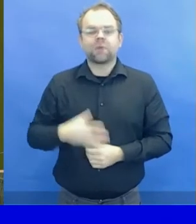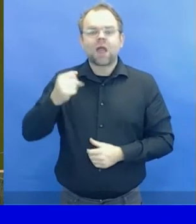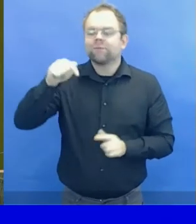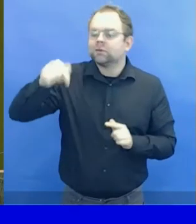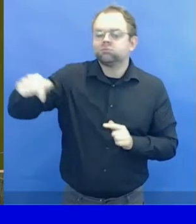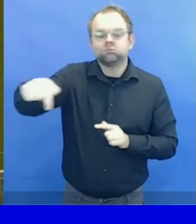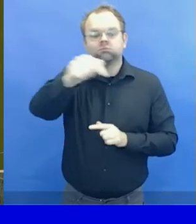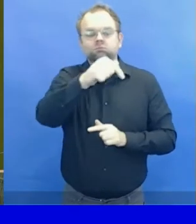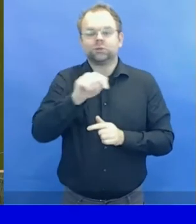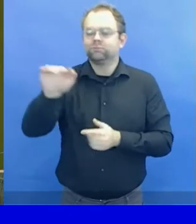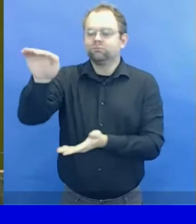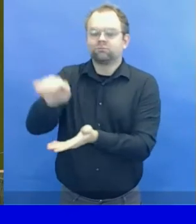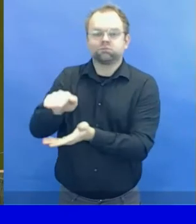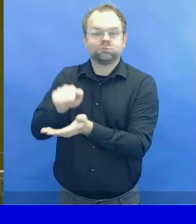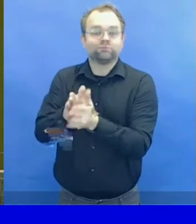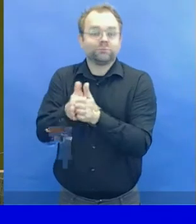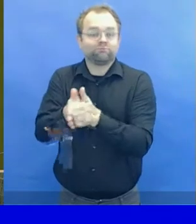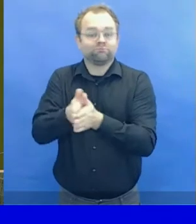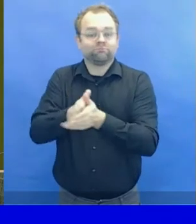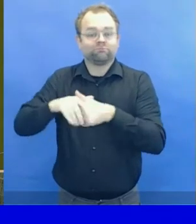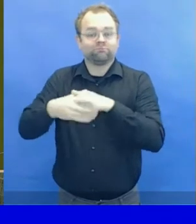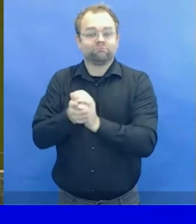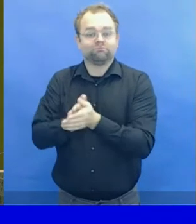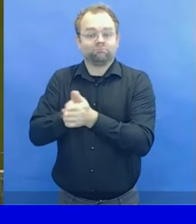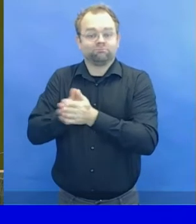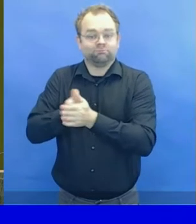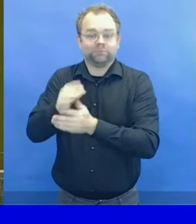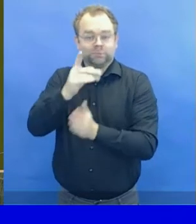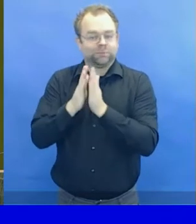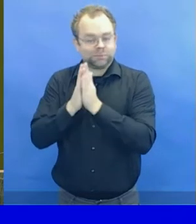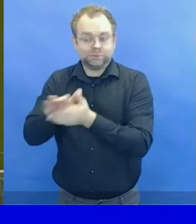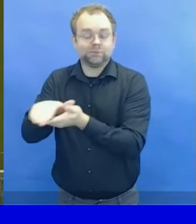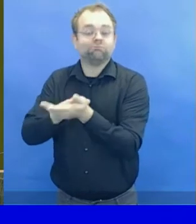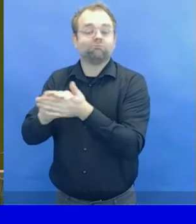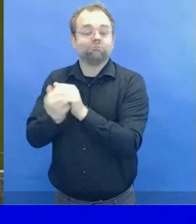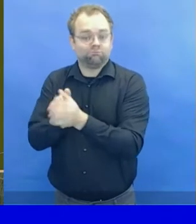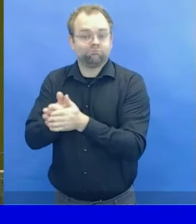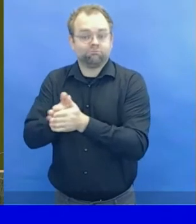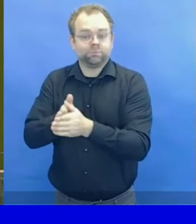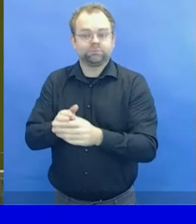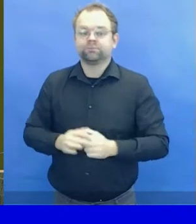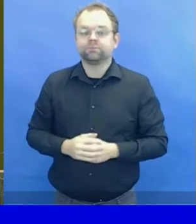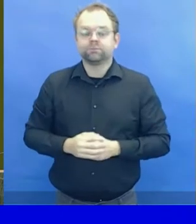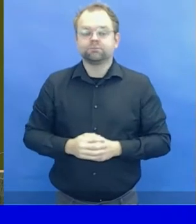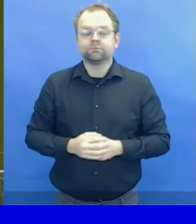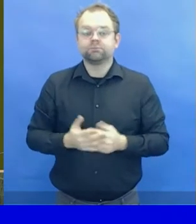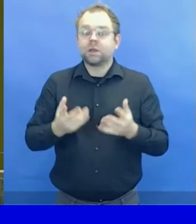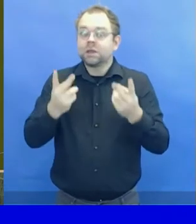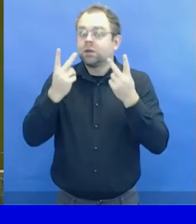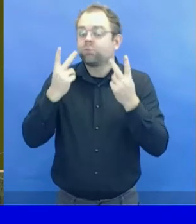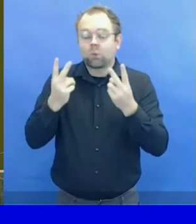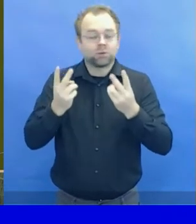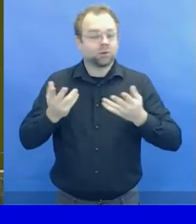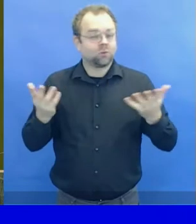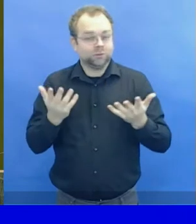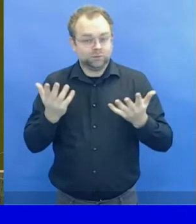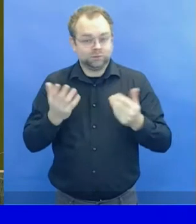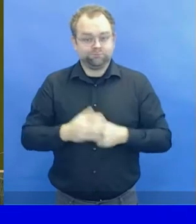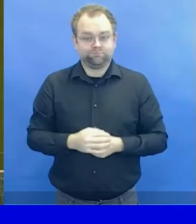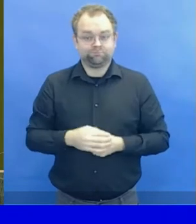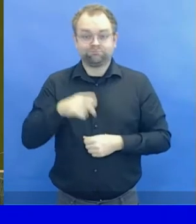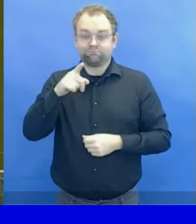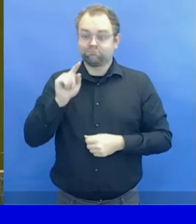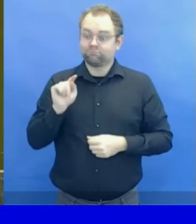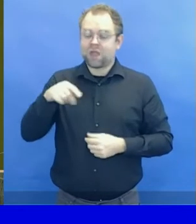or stay in the meeting if you become unwell with fever or other symptoms of COVID-19. This